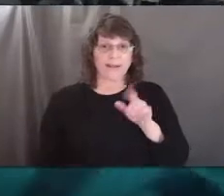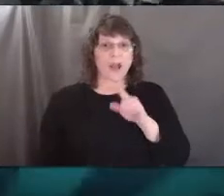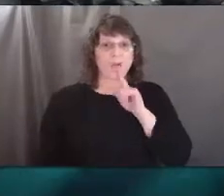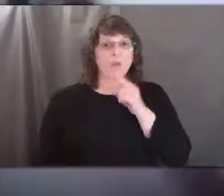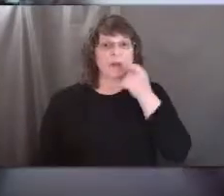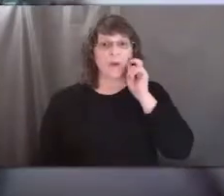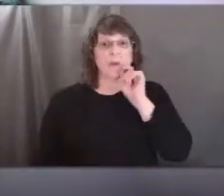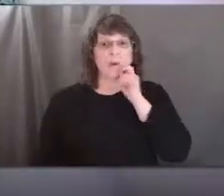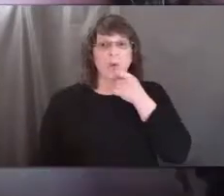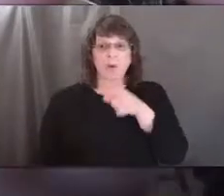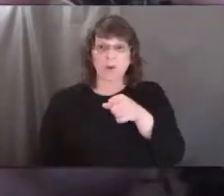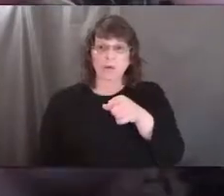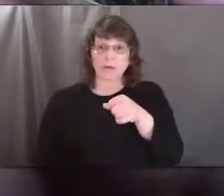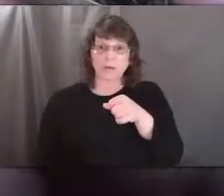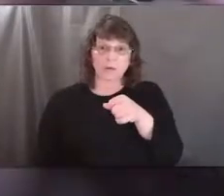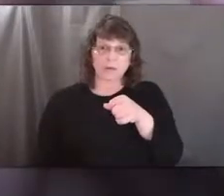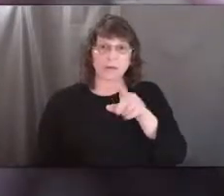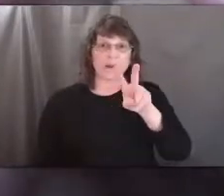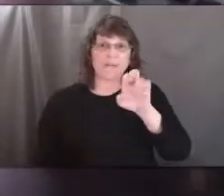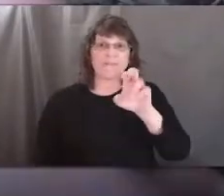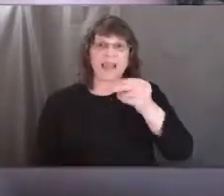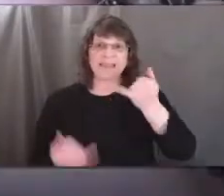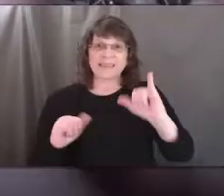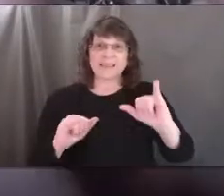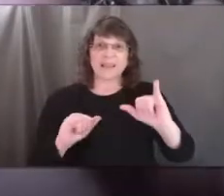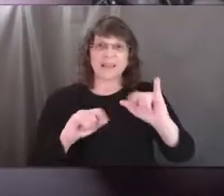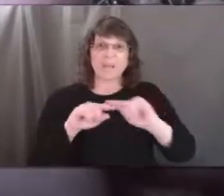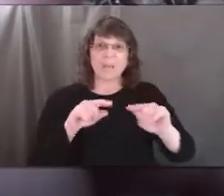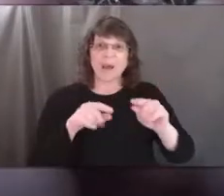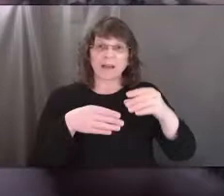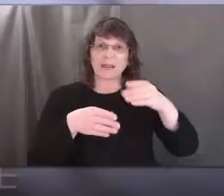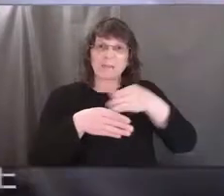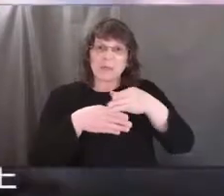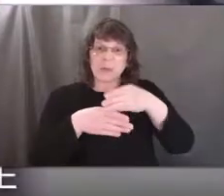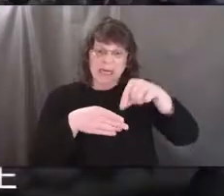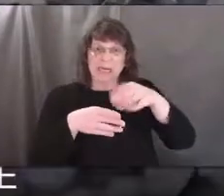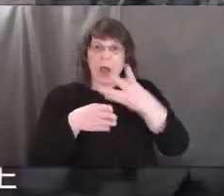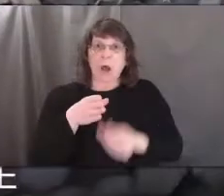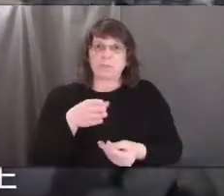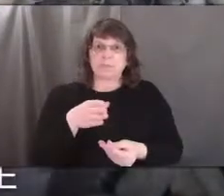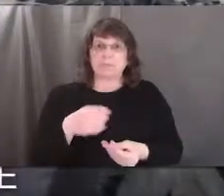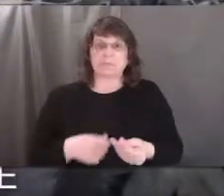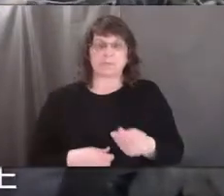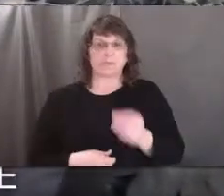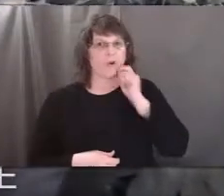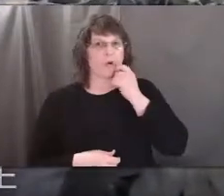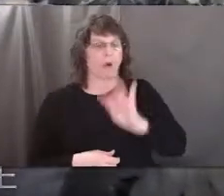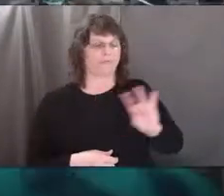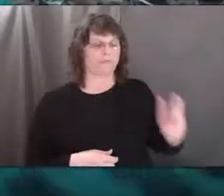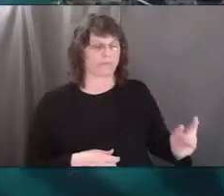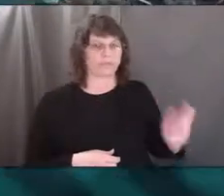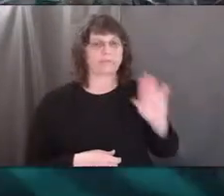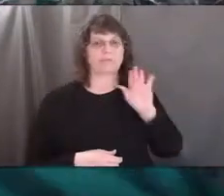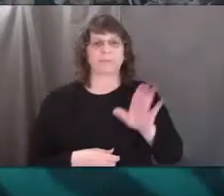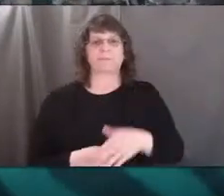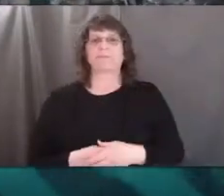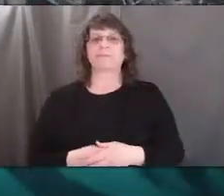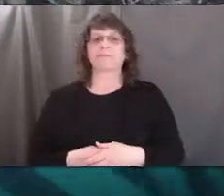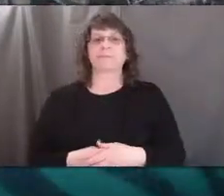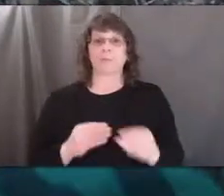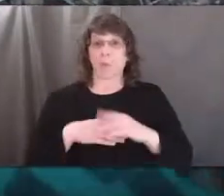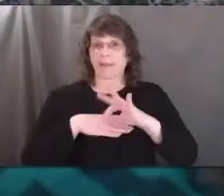really cool. It's got its veins still, but the fleshy part of the leaf is gone. Pretty cool. I'm going to put that aside. Got some more